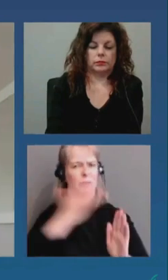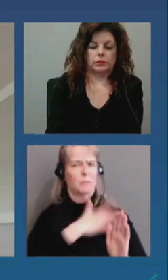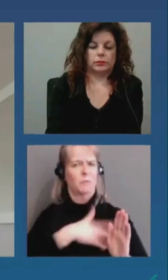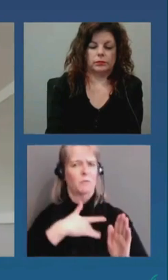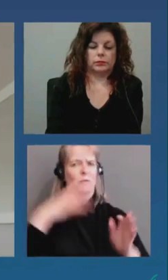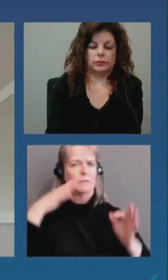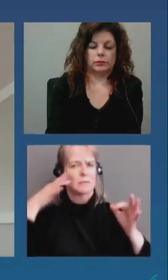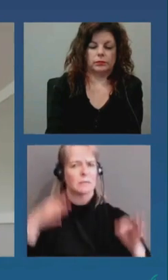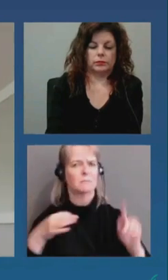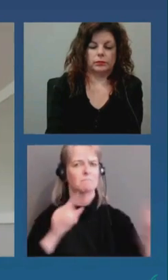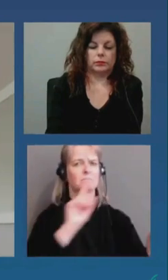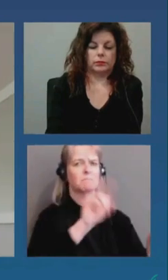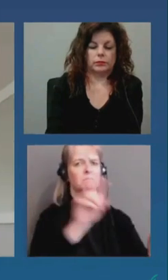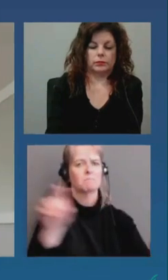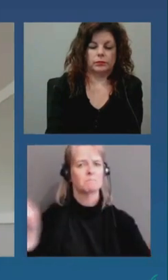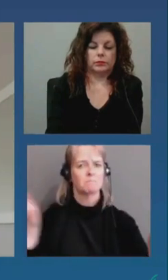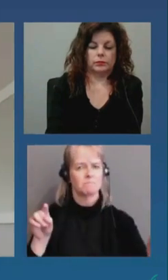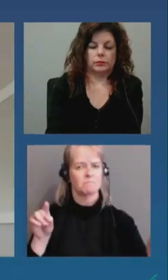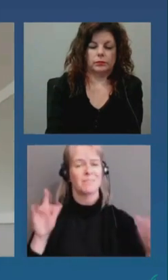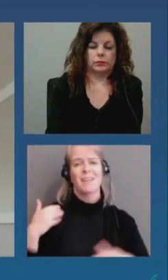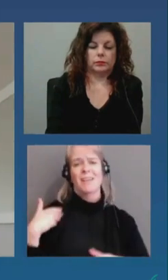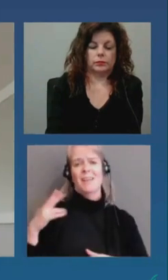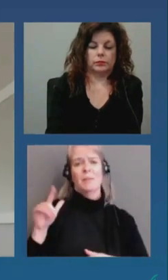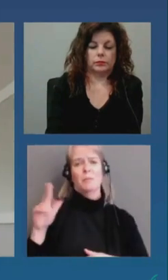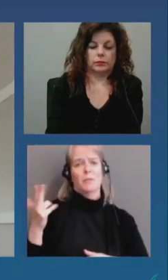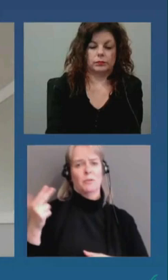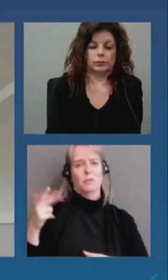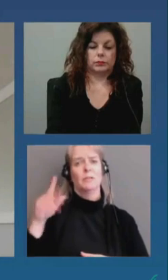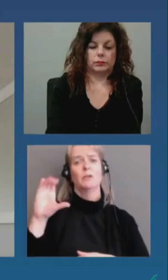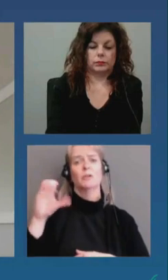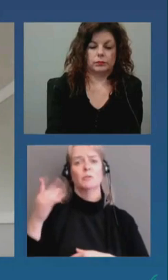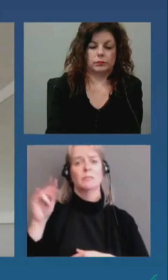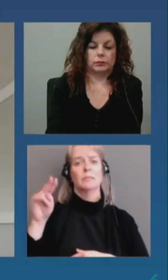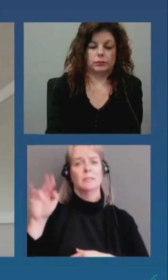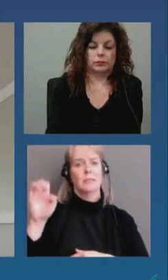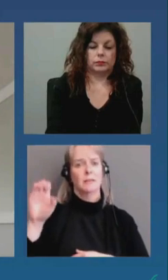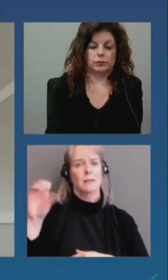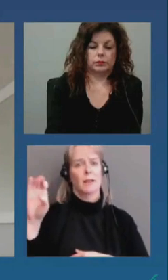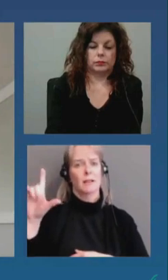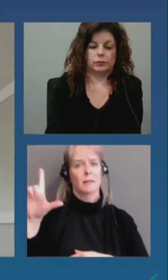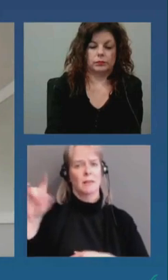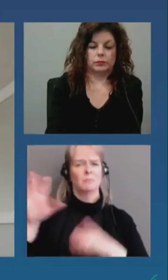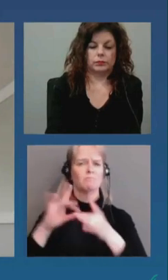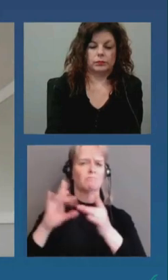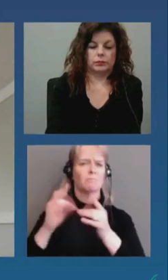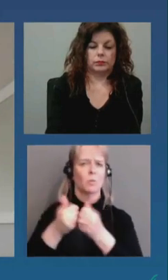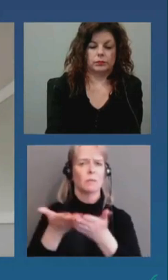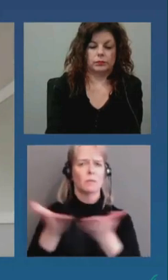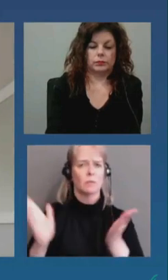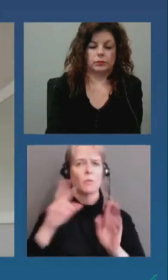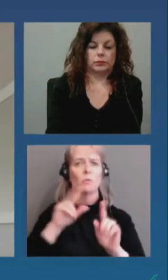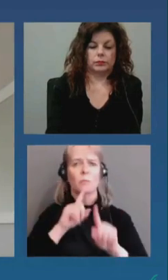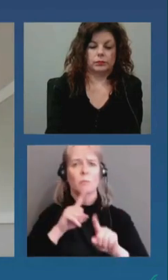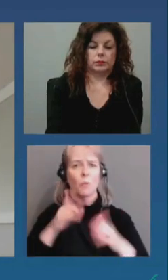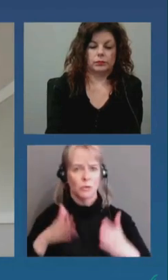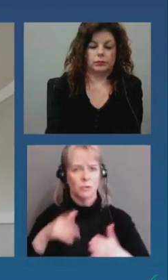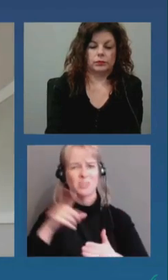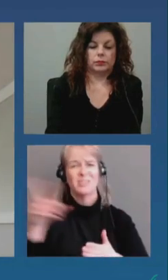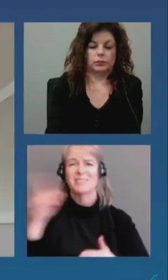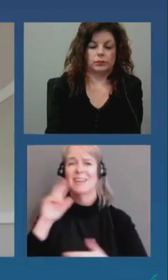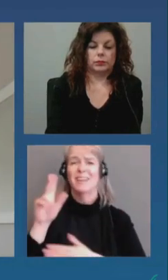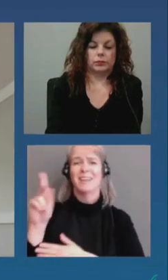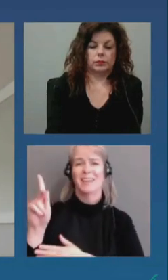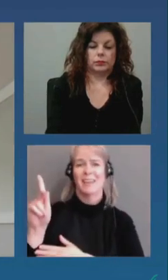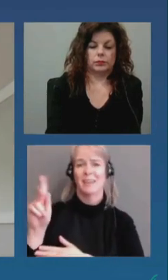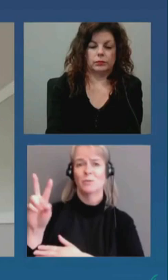13th, Christine Elliott said that, she was speaking to reporters, and she said that the K2V postal code,